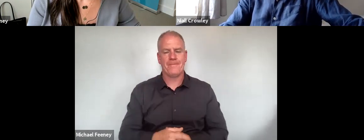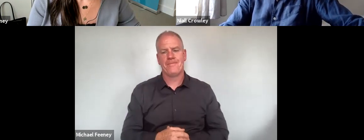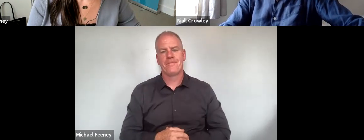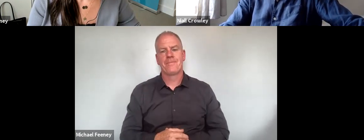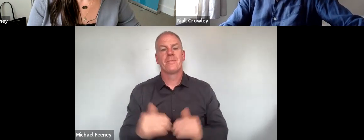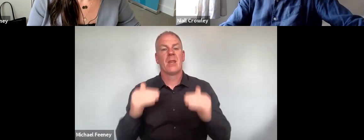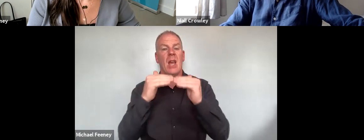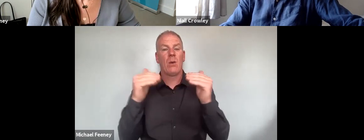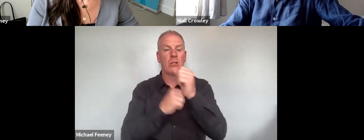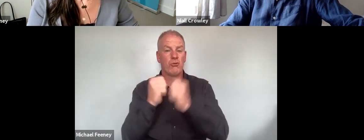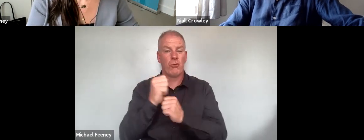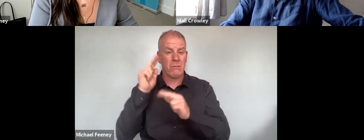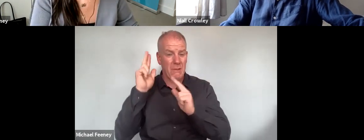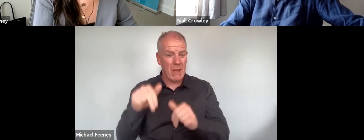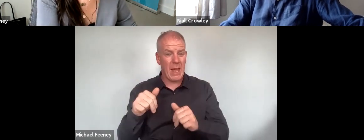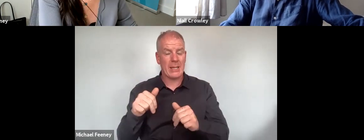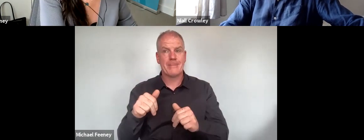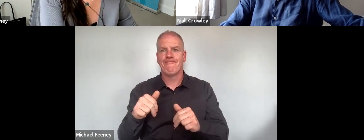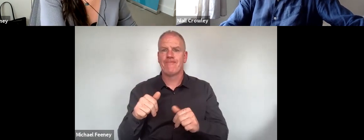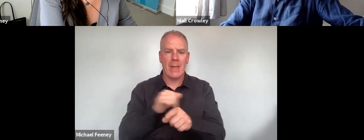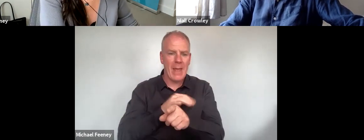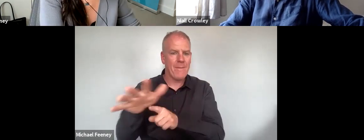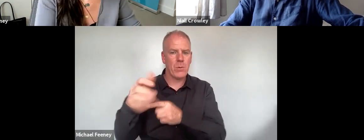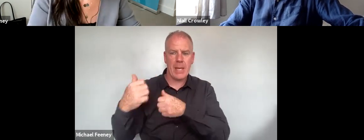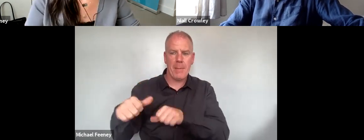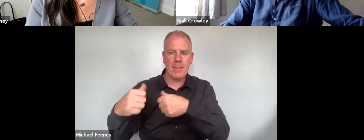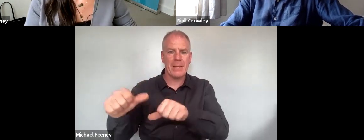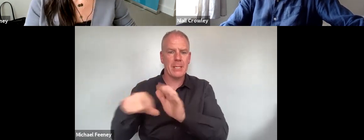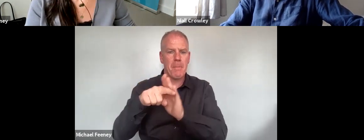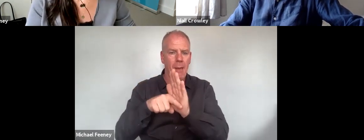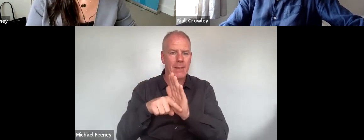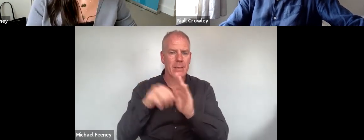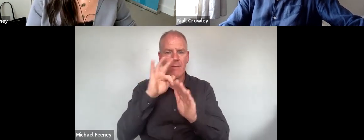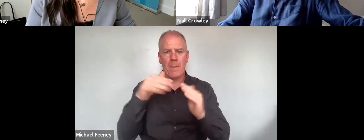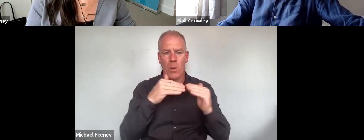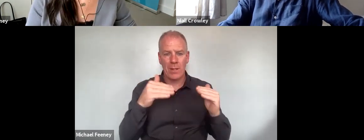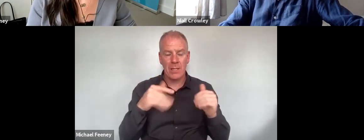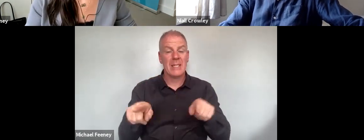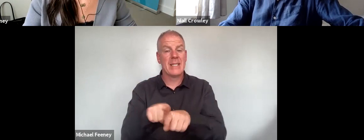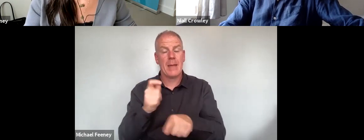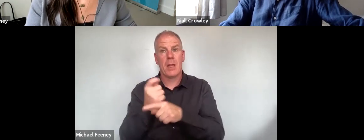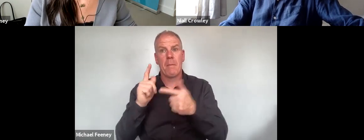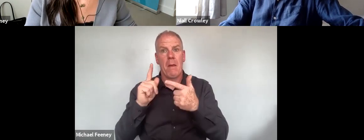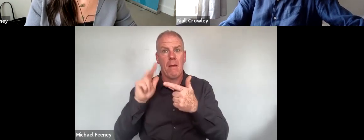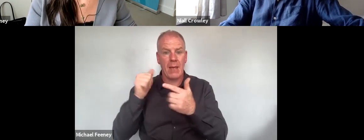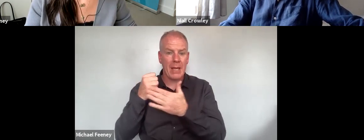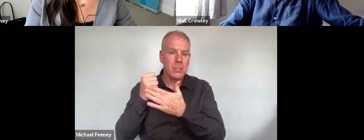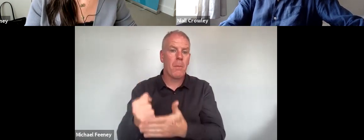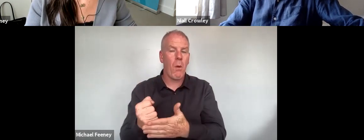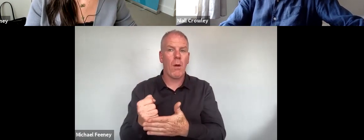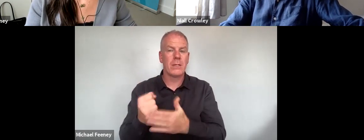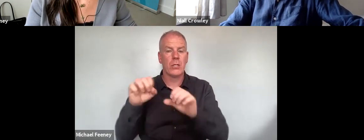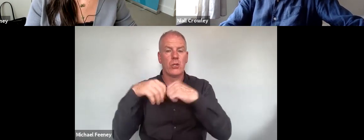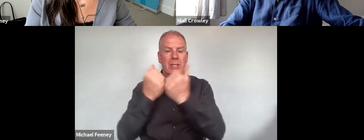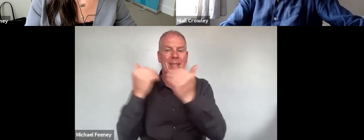equality architecture has a potential not only to drive implementation of equality legislation, but also to champion the societal standards